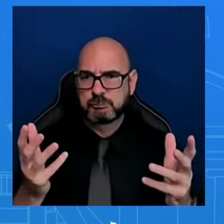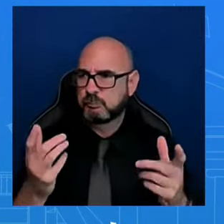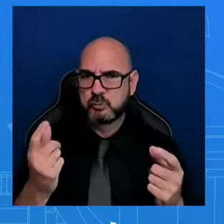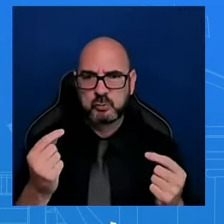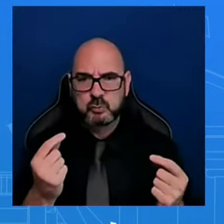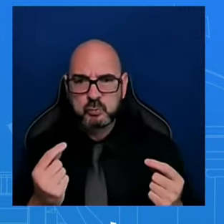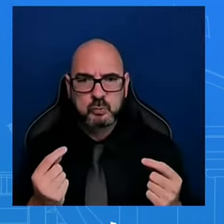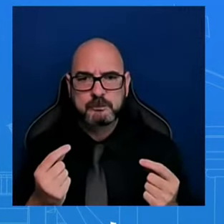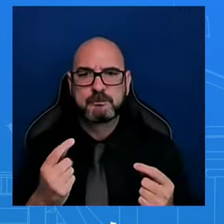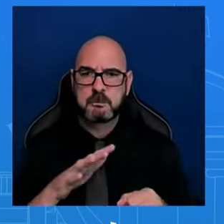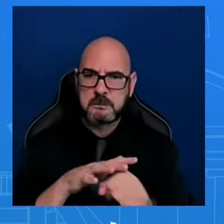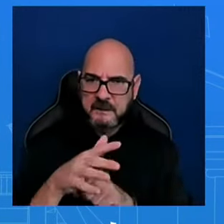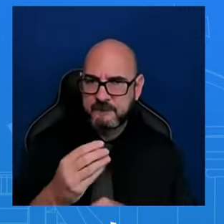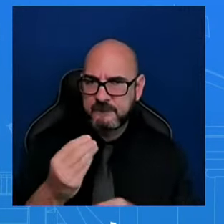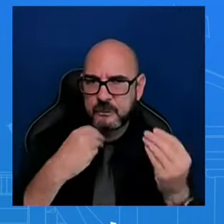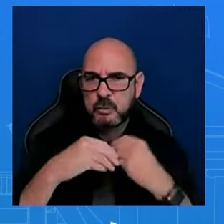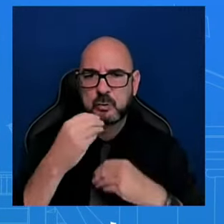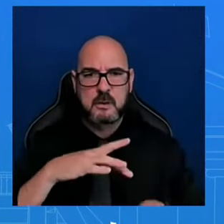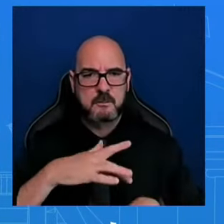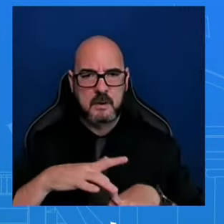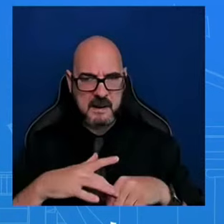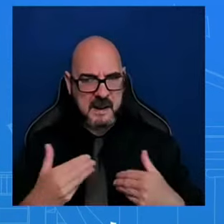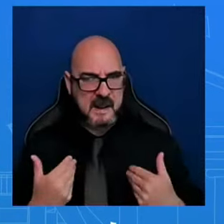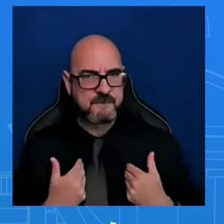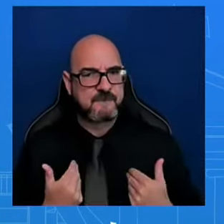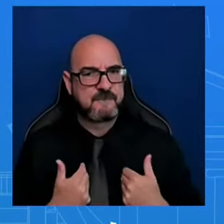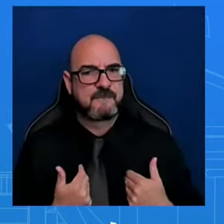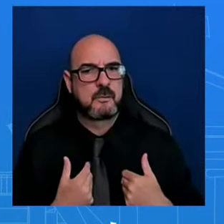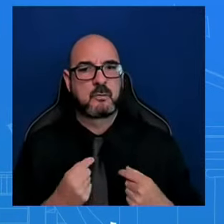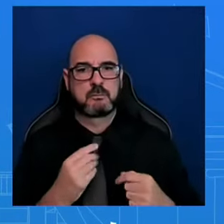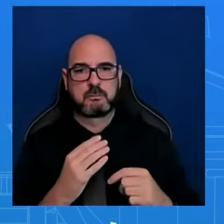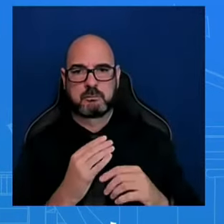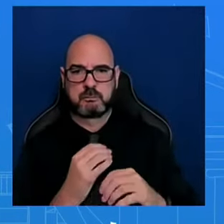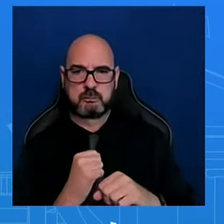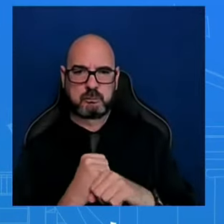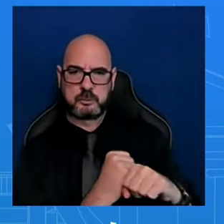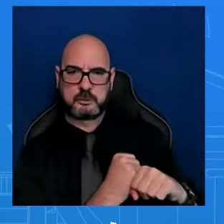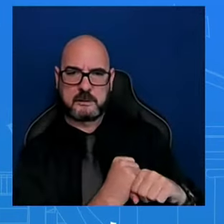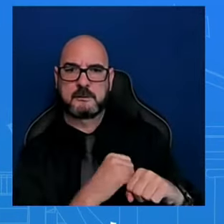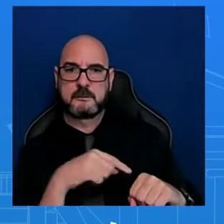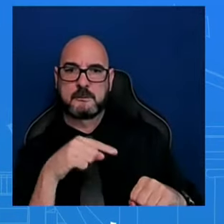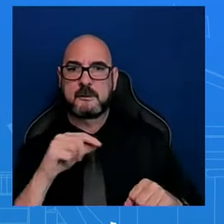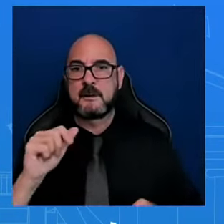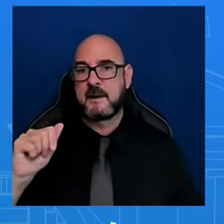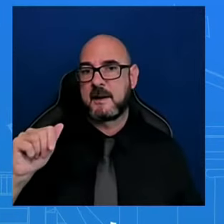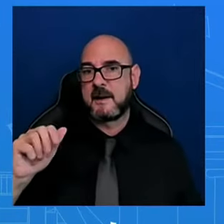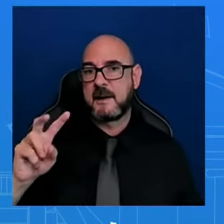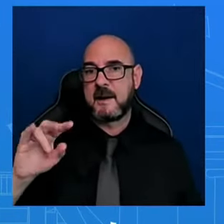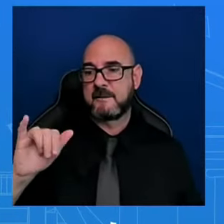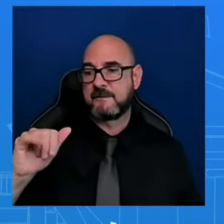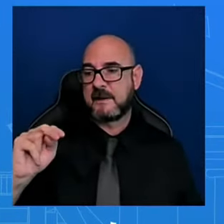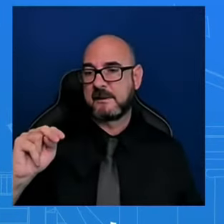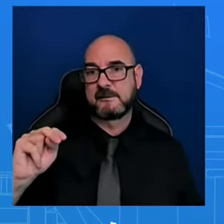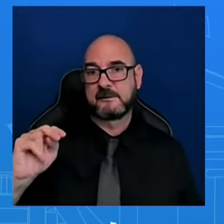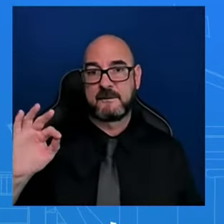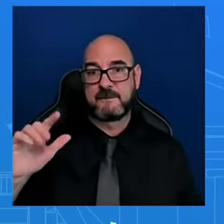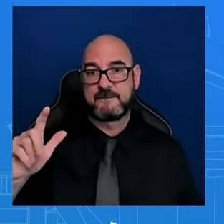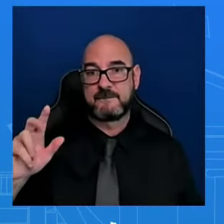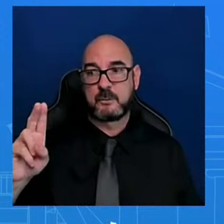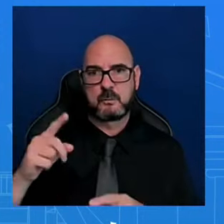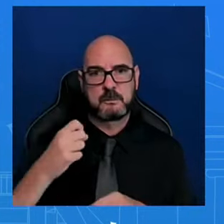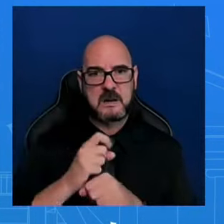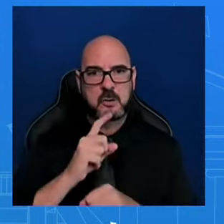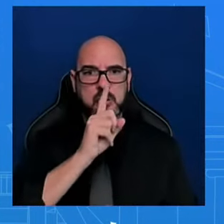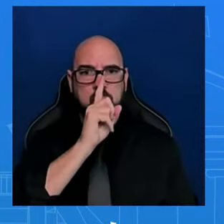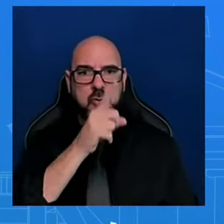and prevent the spread of avian flu. We are also in regular touch with those relevant agencies and receiving daily updates because, again, we